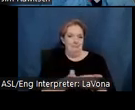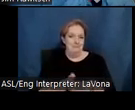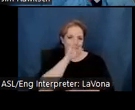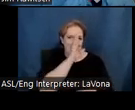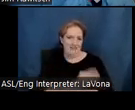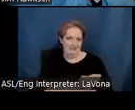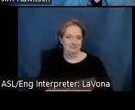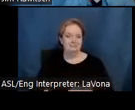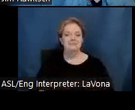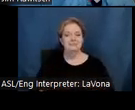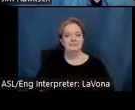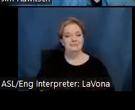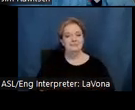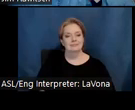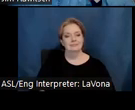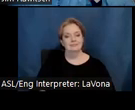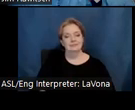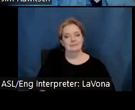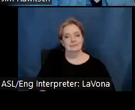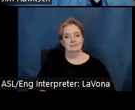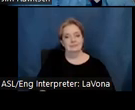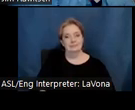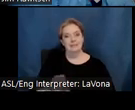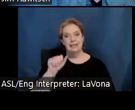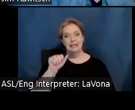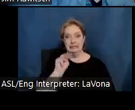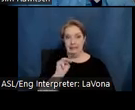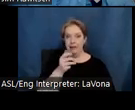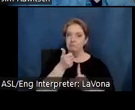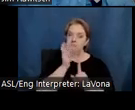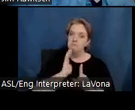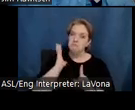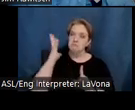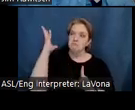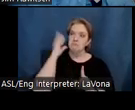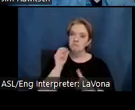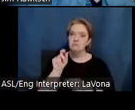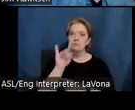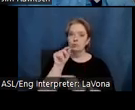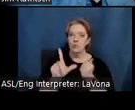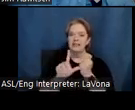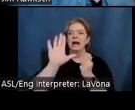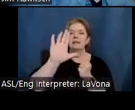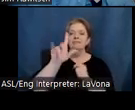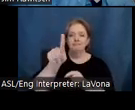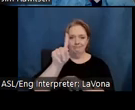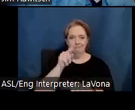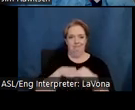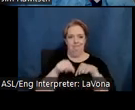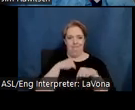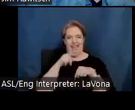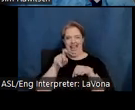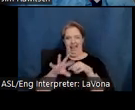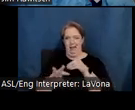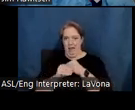Having worked as a studio assistant, Sam had a close-up. Oh, let me say also